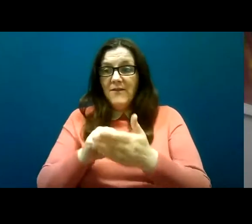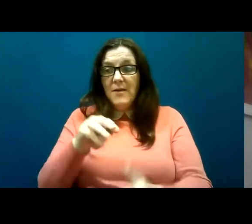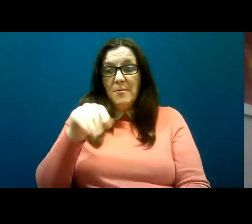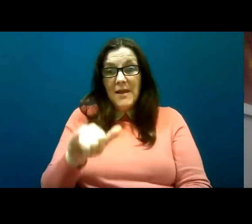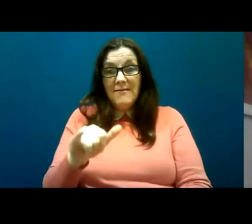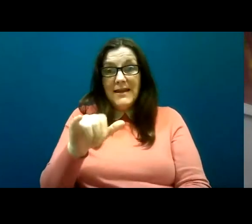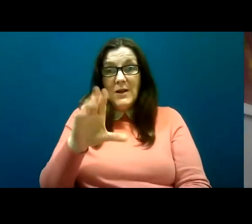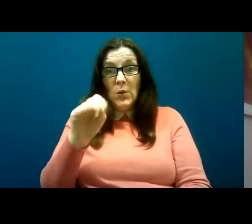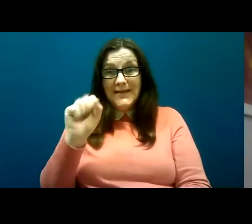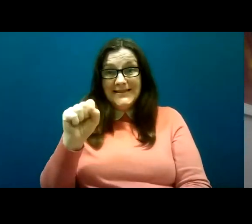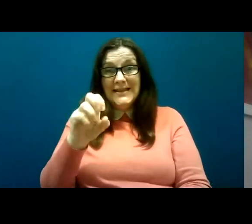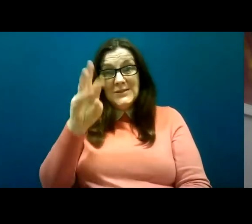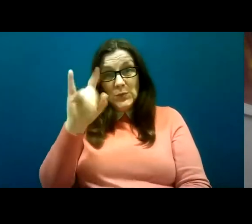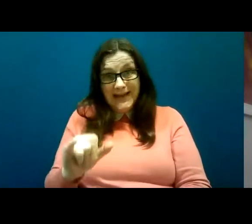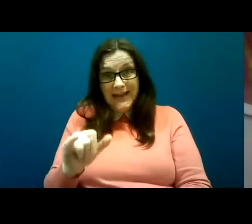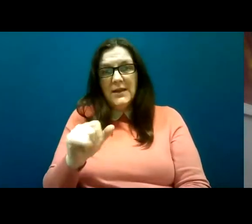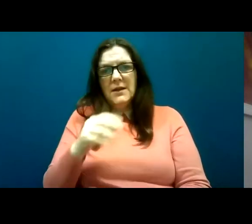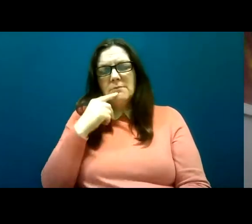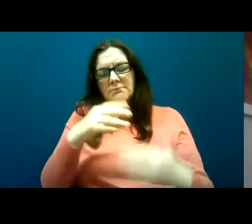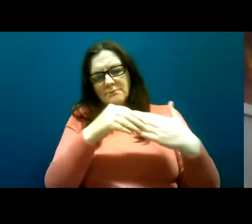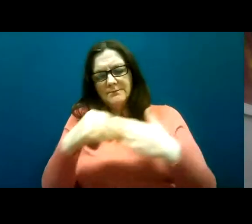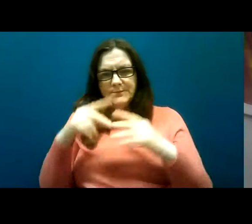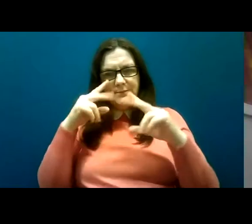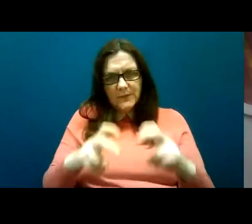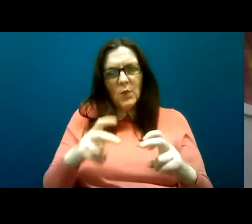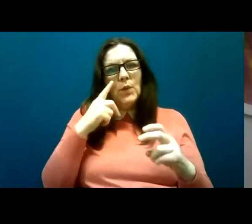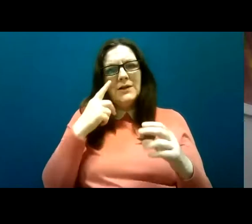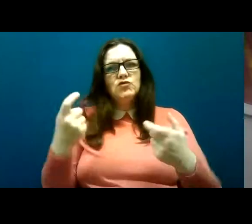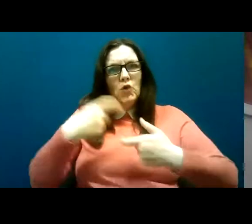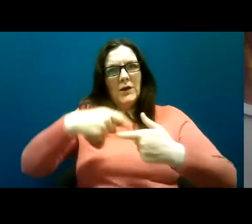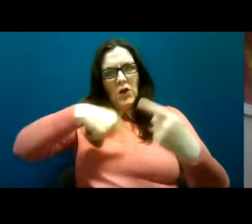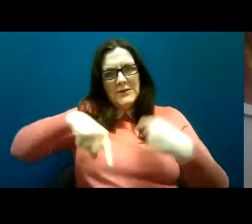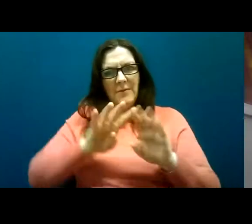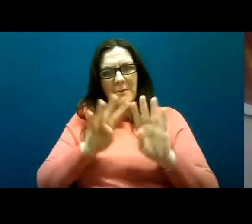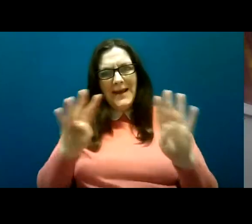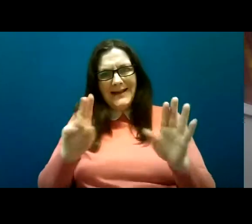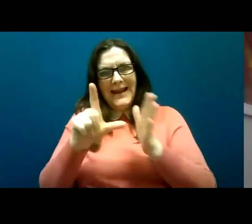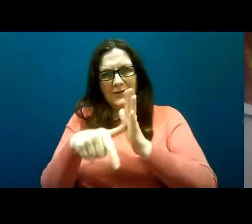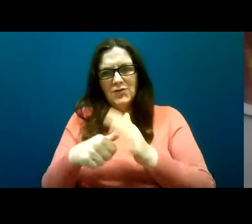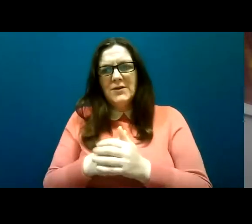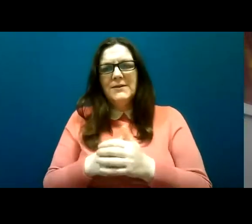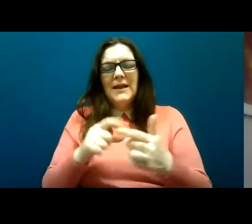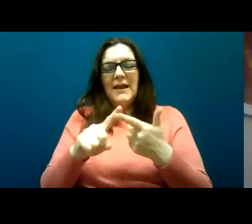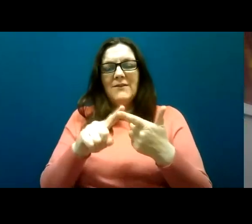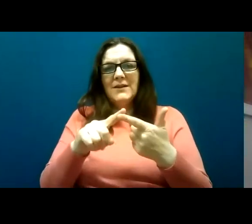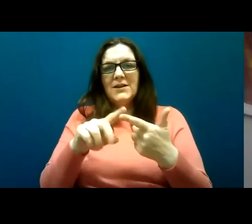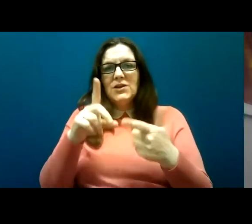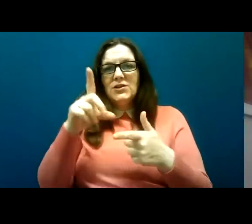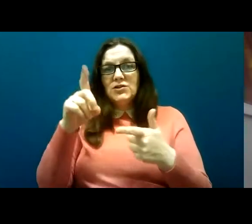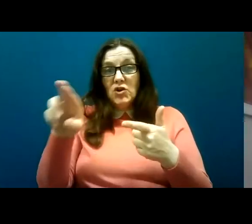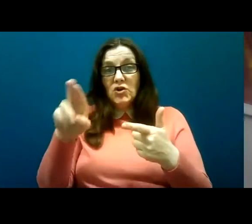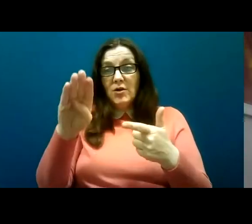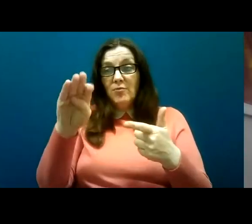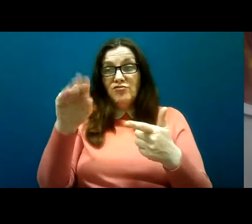one of the co-primary investigators and she's going to join us for the panel afterwards she's followed by Dr. Breege Casey who presents the findings